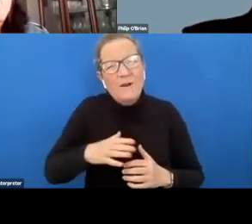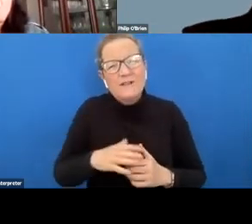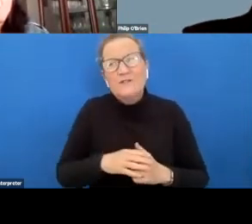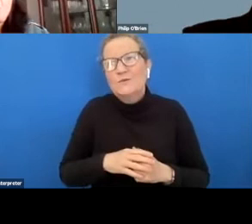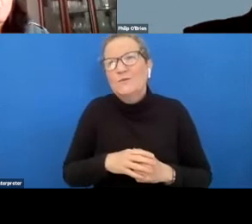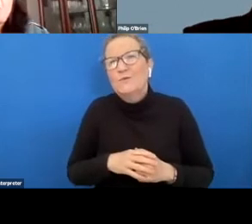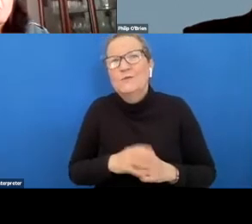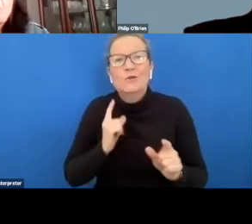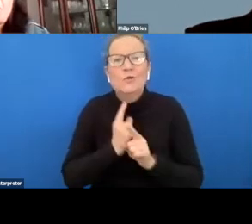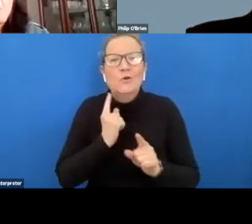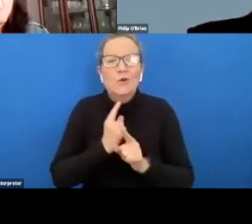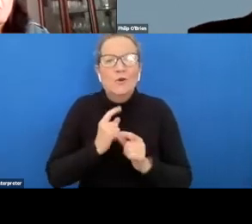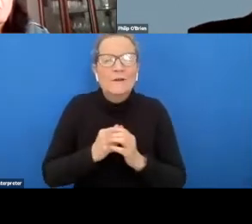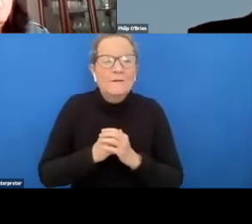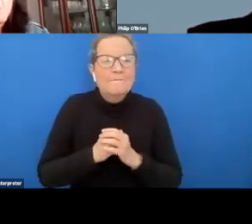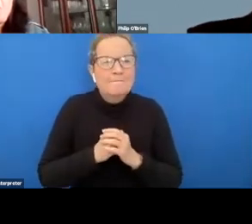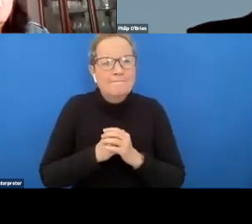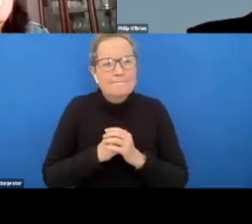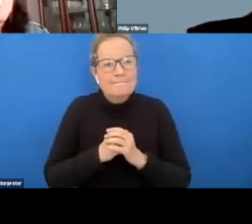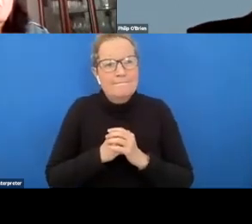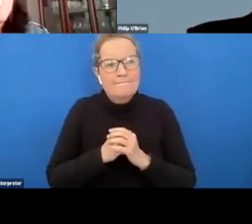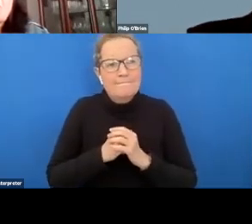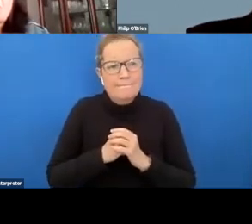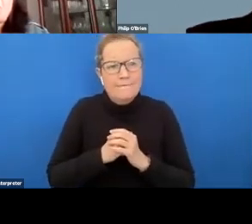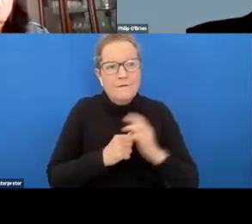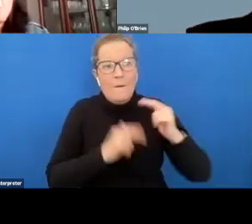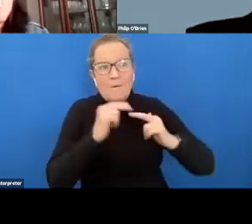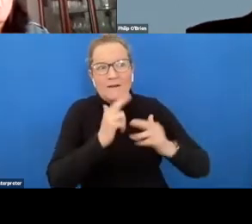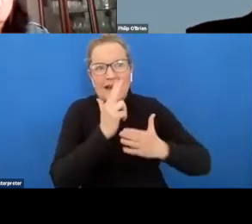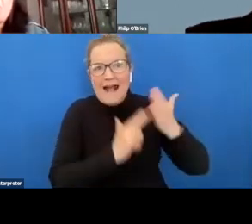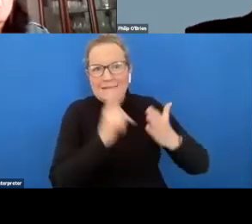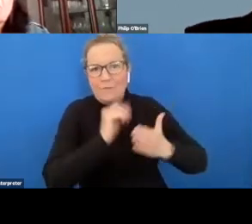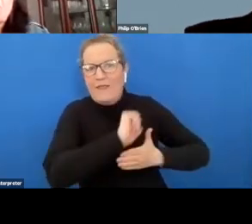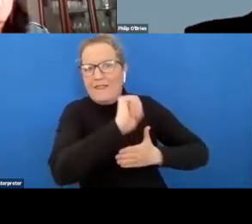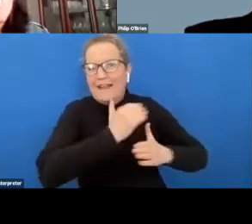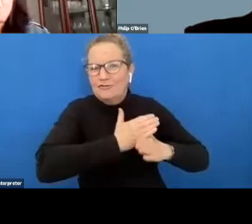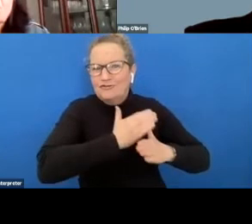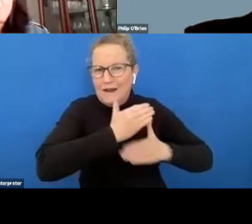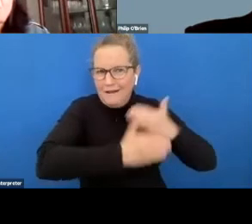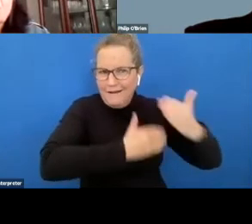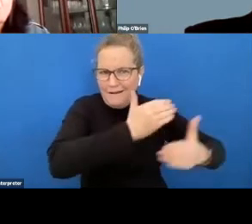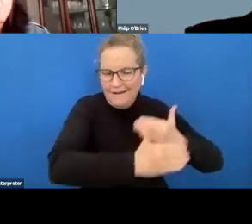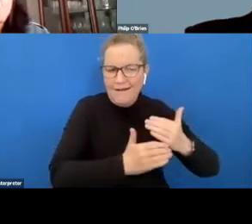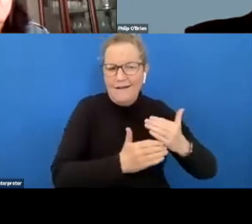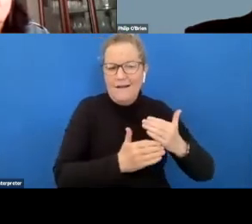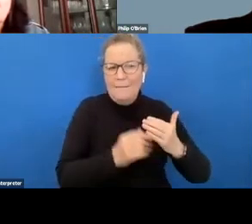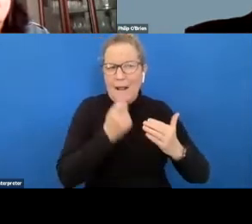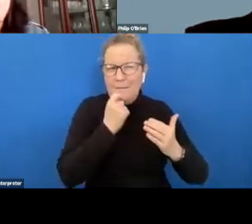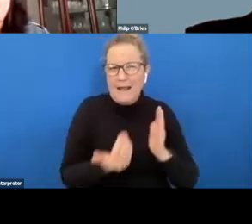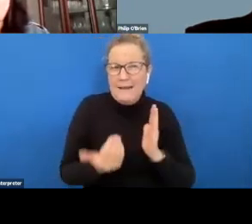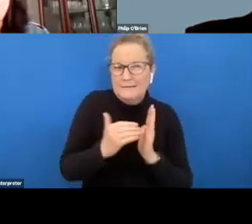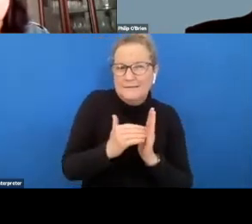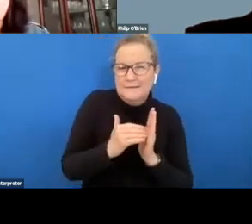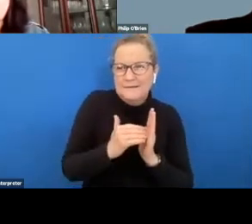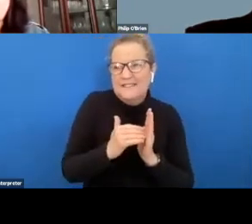outside of building artist careers and we decided uh probably timing